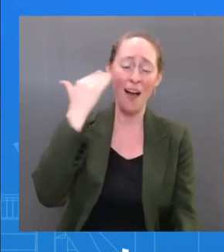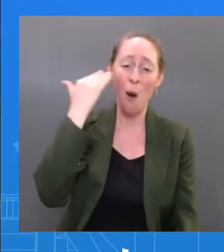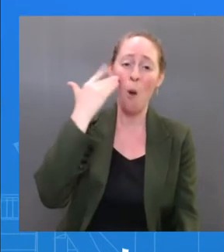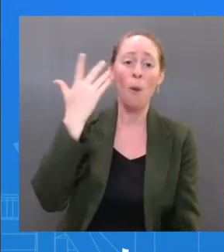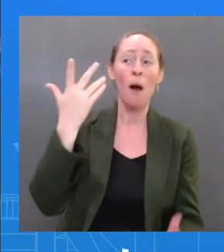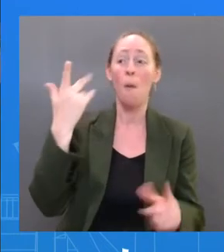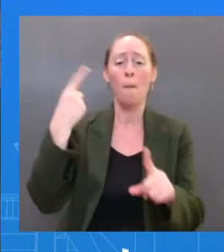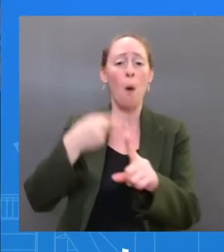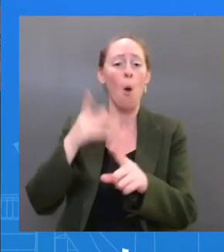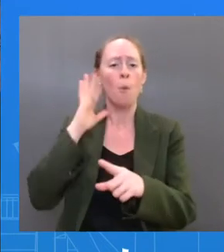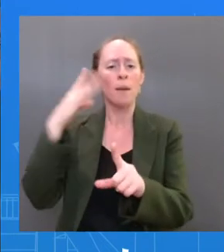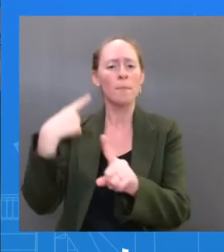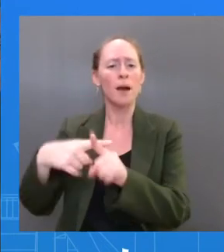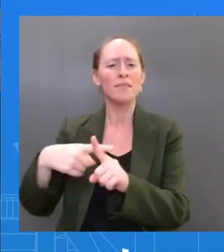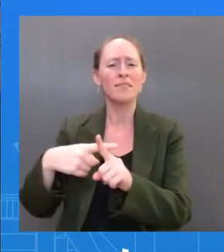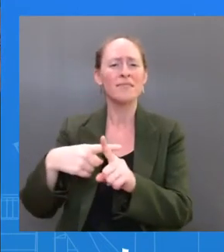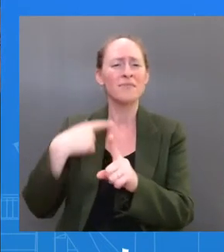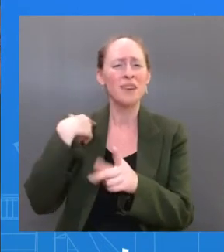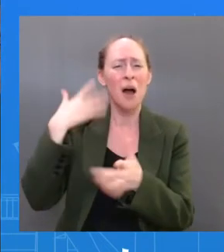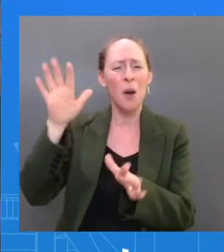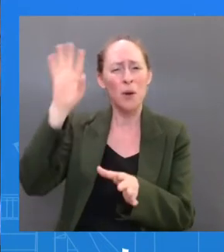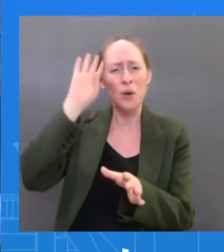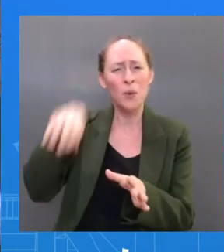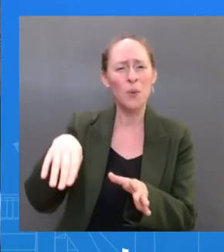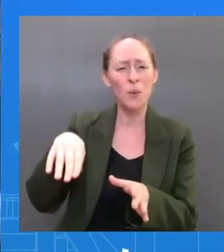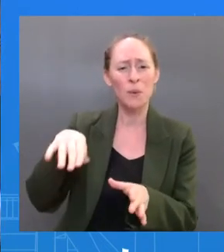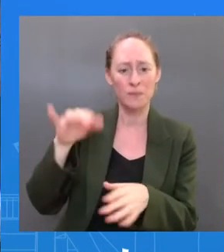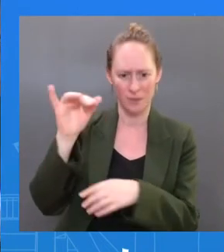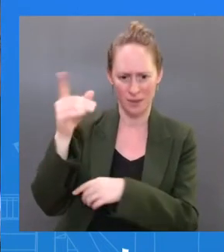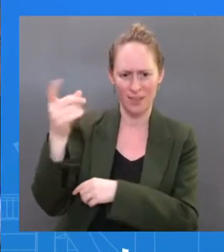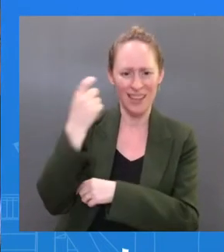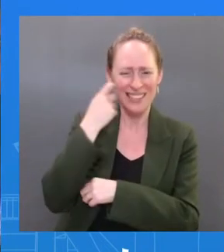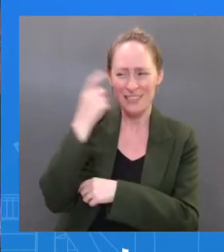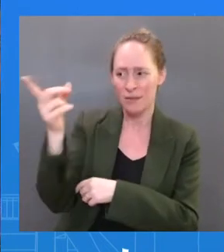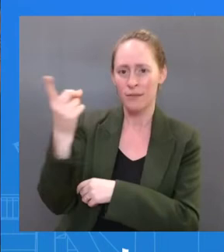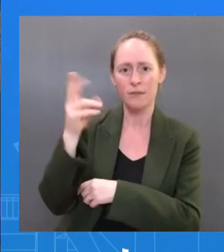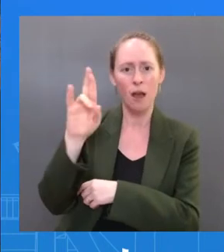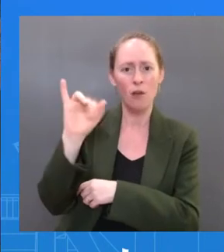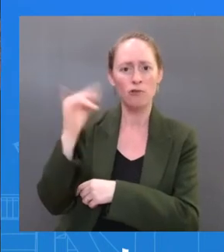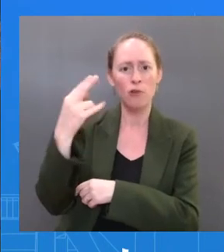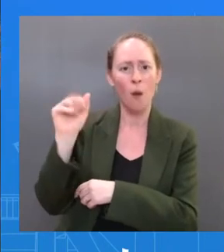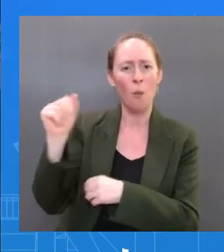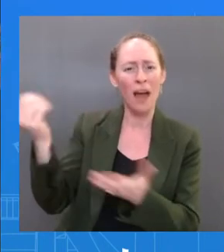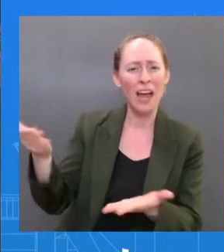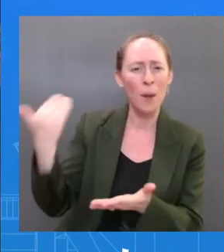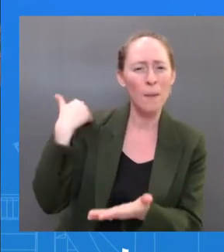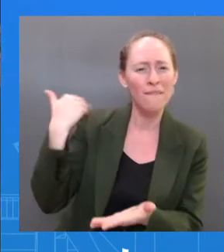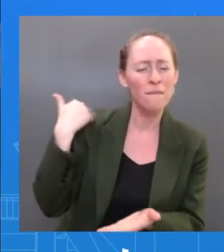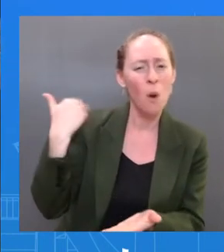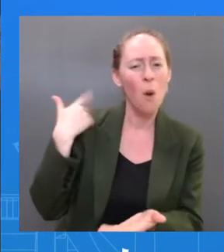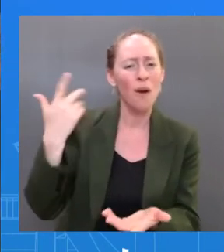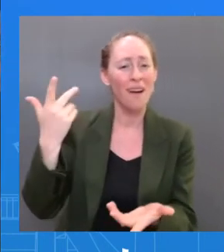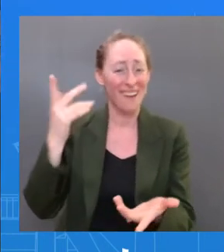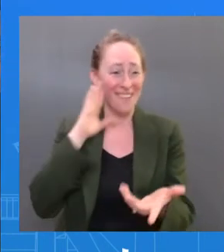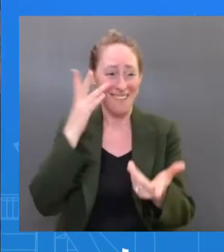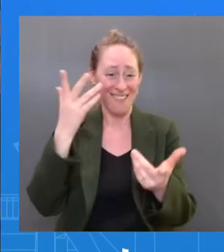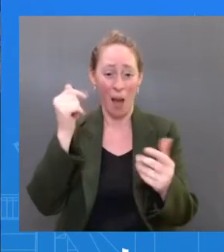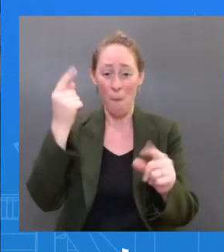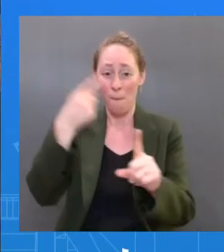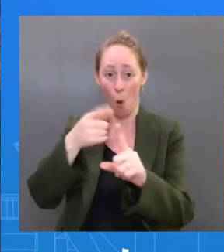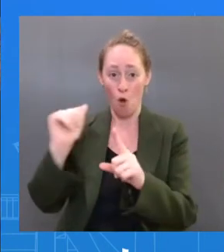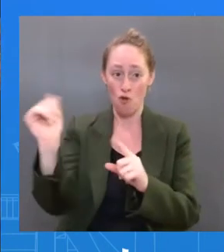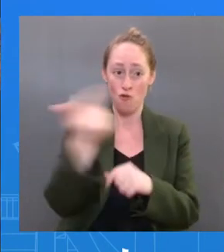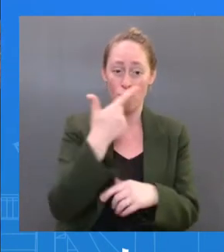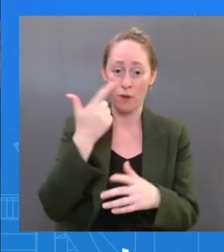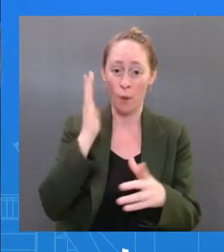he said, this is — this is — you know, everyone was — at some point, everyone is going to get COVID. What is important is to make sure that